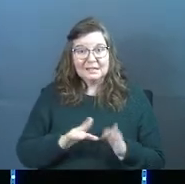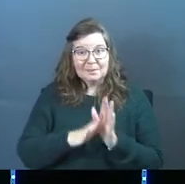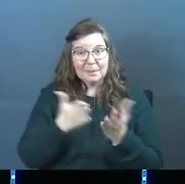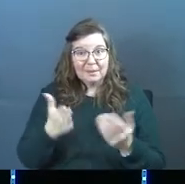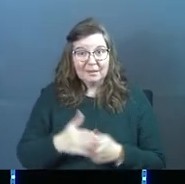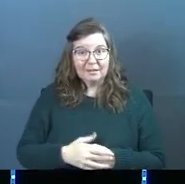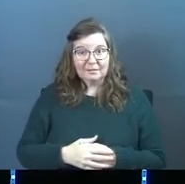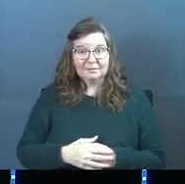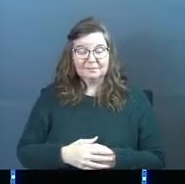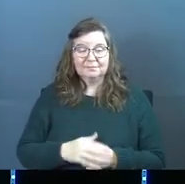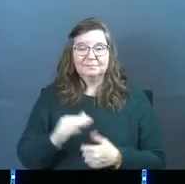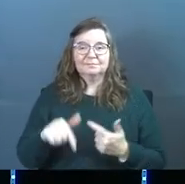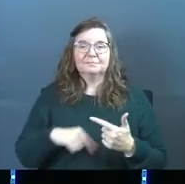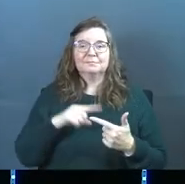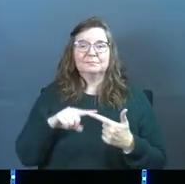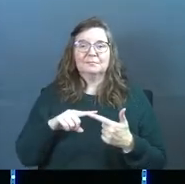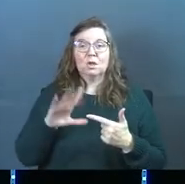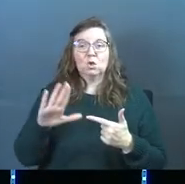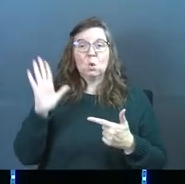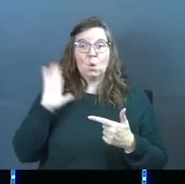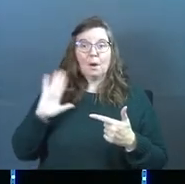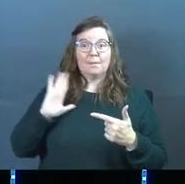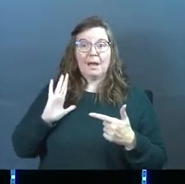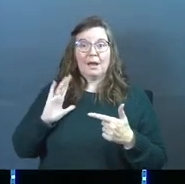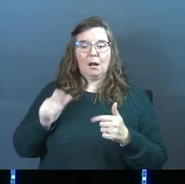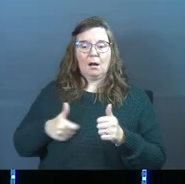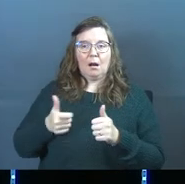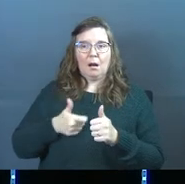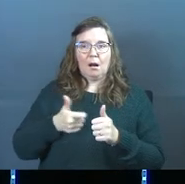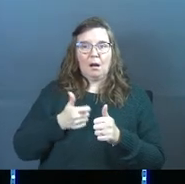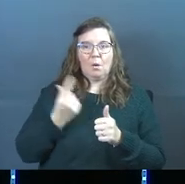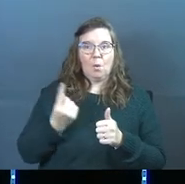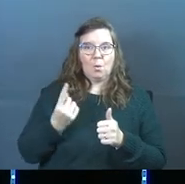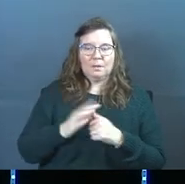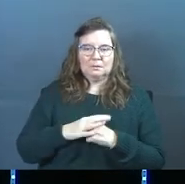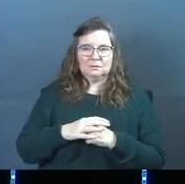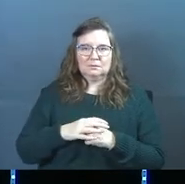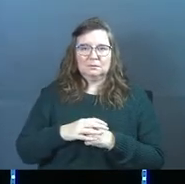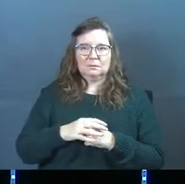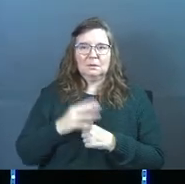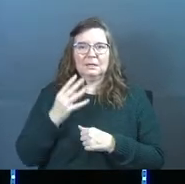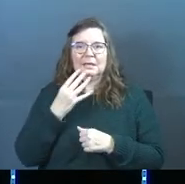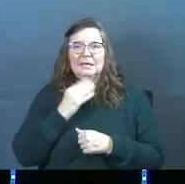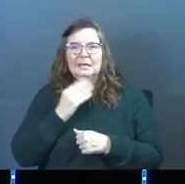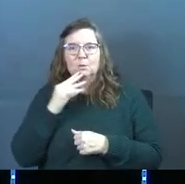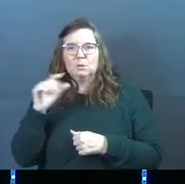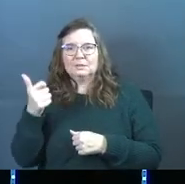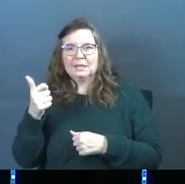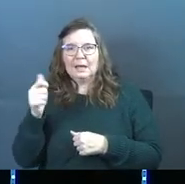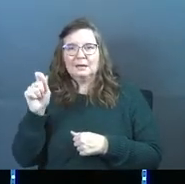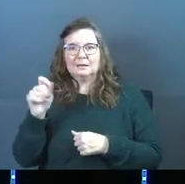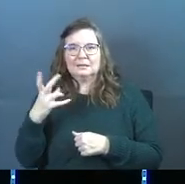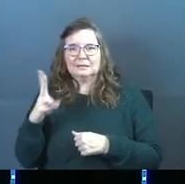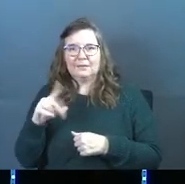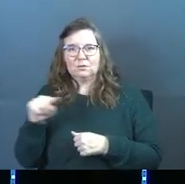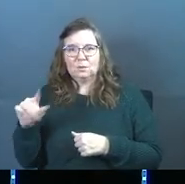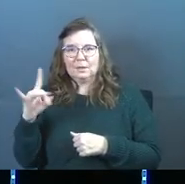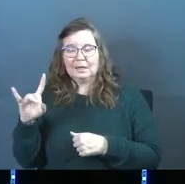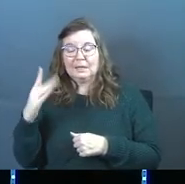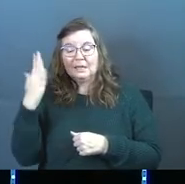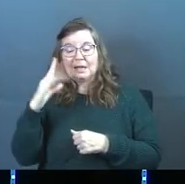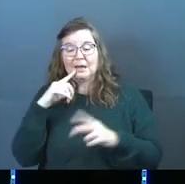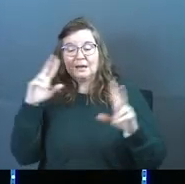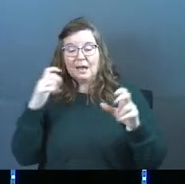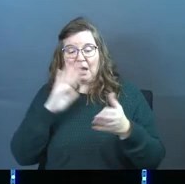biblical. Next, your past will always haunt you. Hebrews 10, 17 to 18. God says, only will I